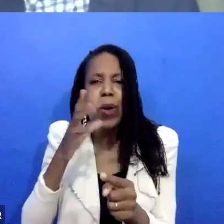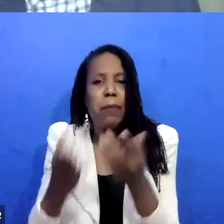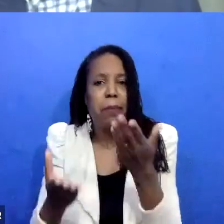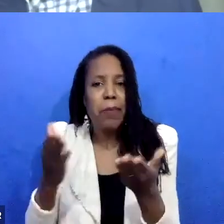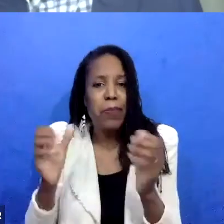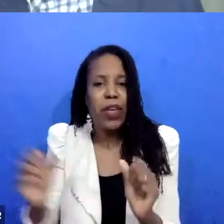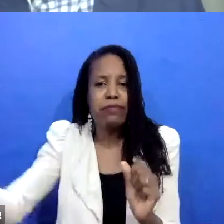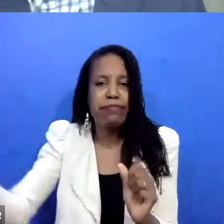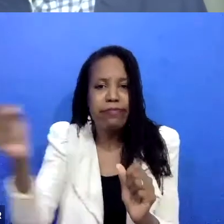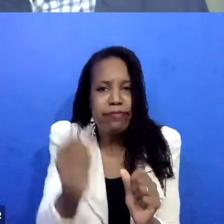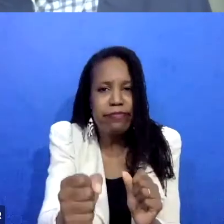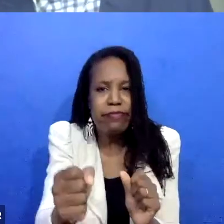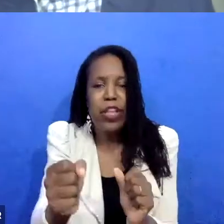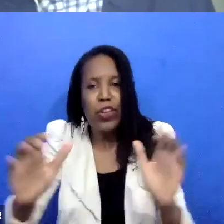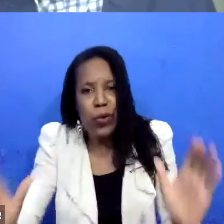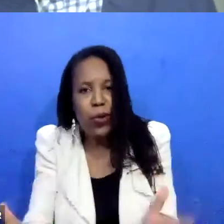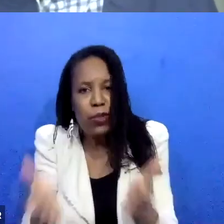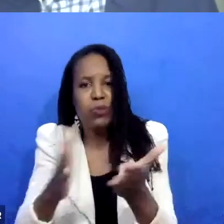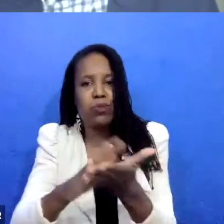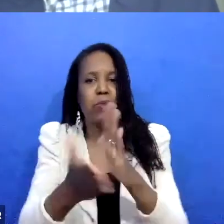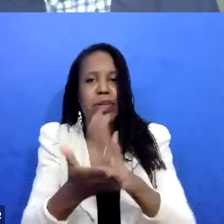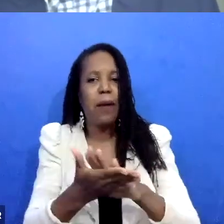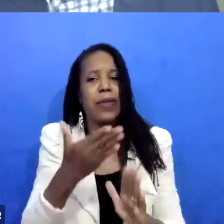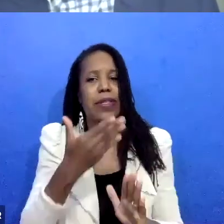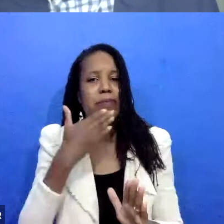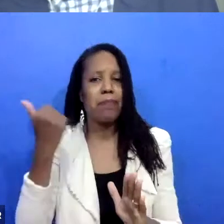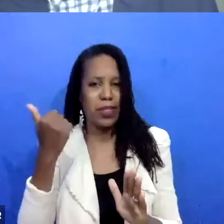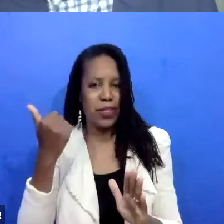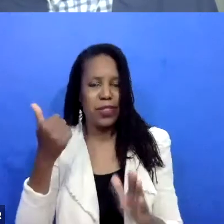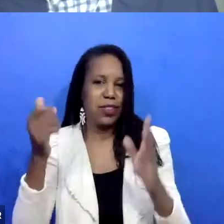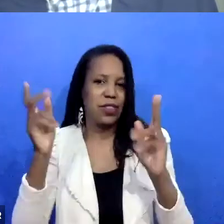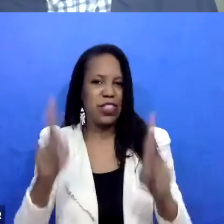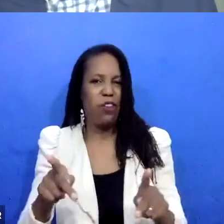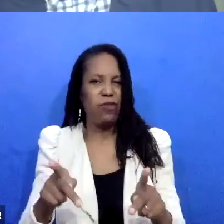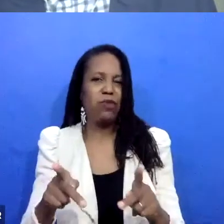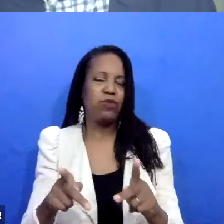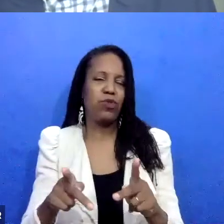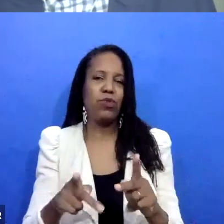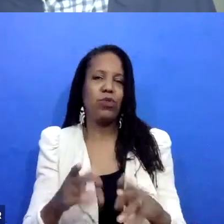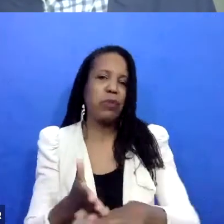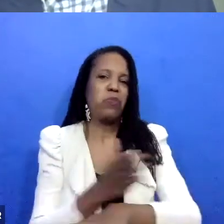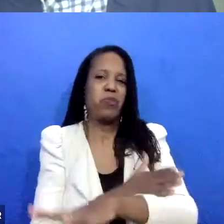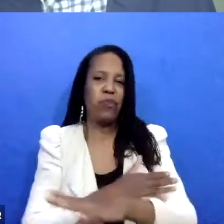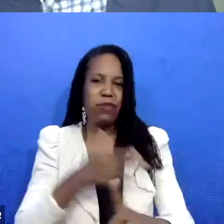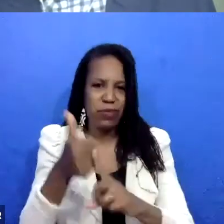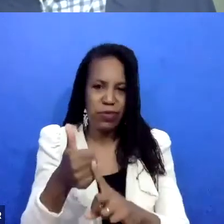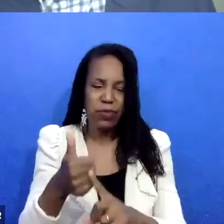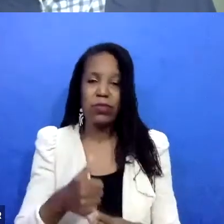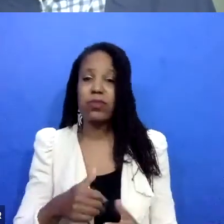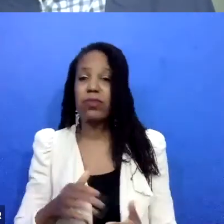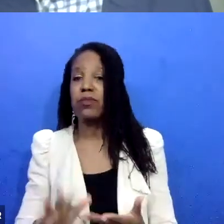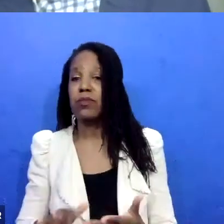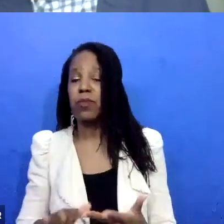Who will be monitoring how this family is doing from within their own family and community, right? Rather than